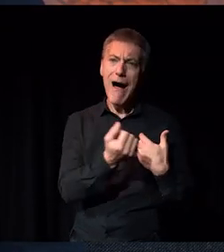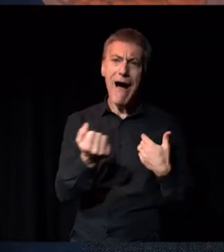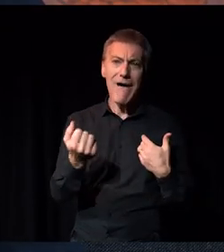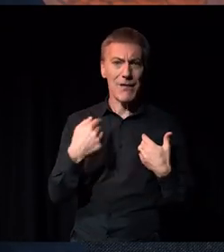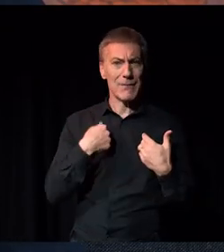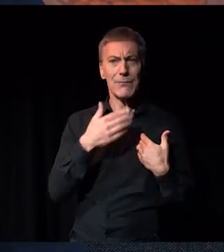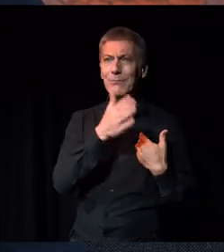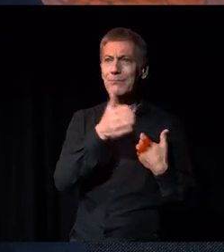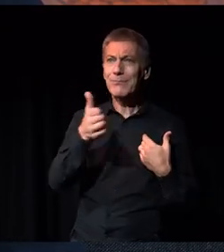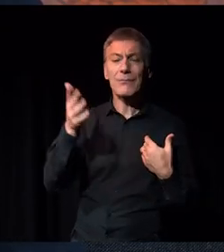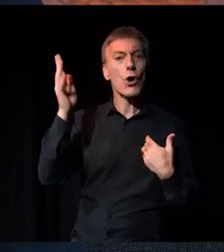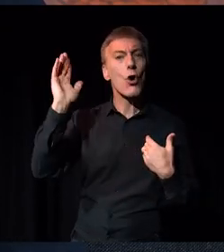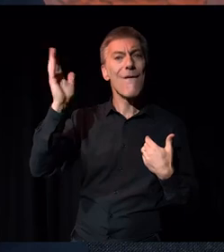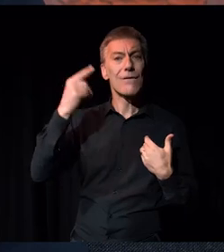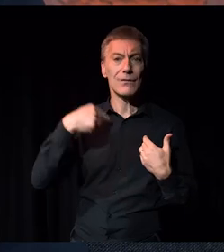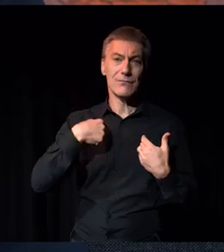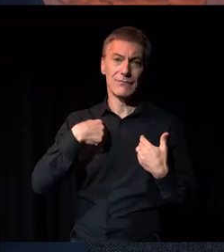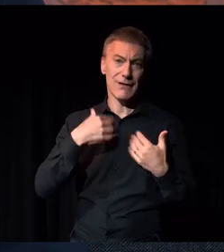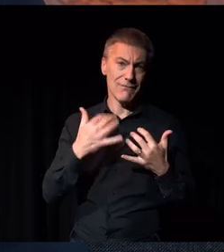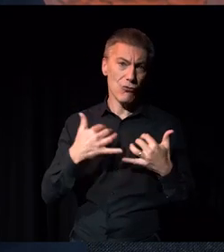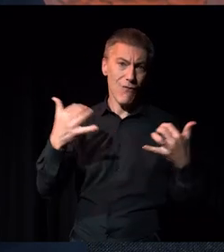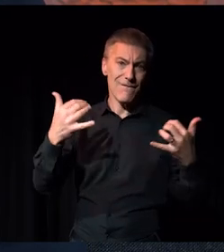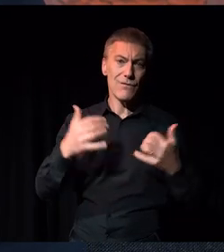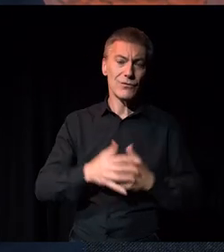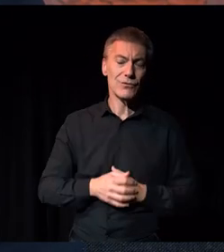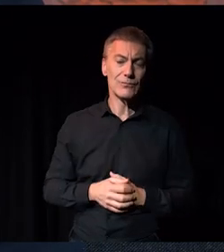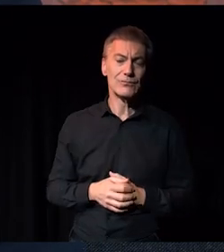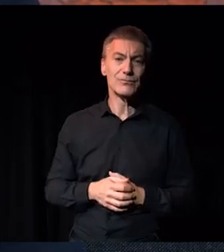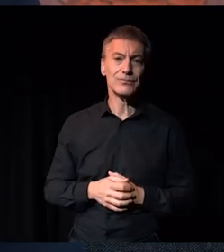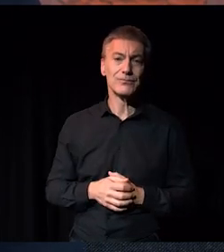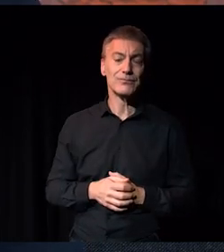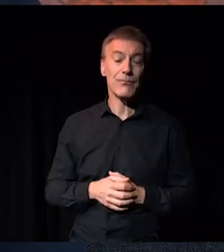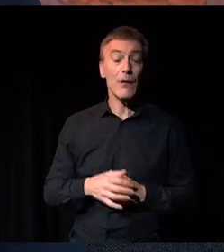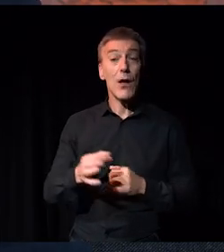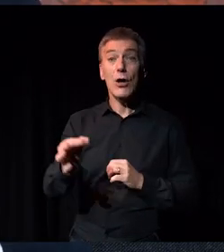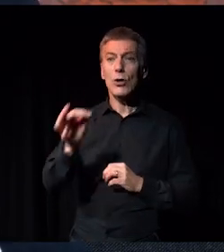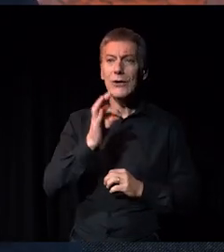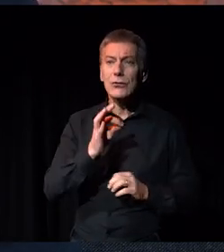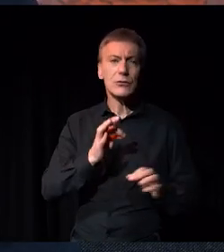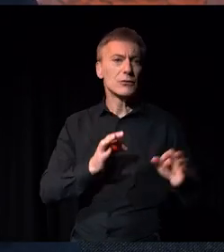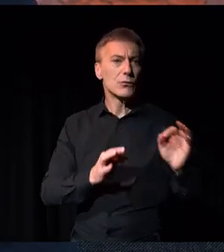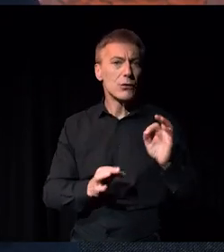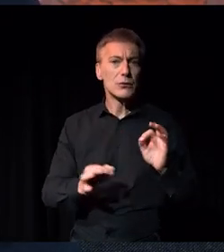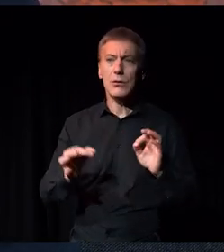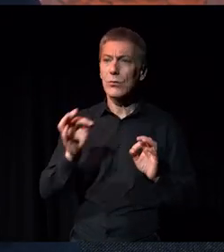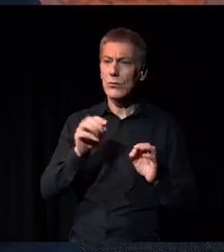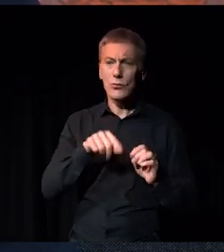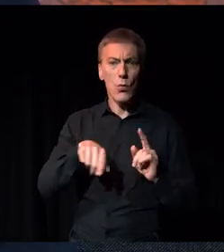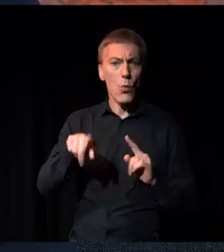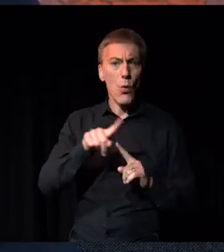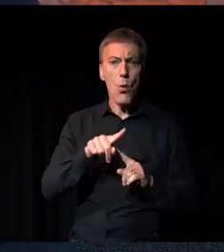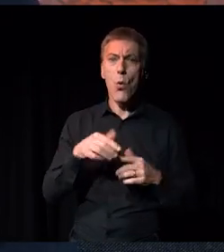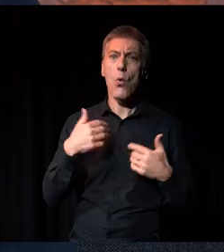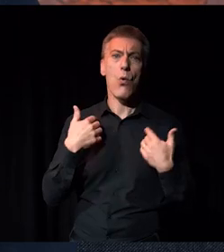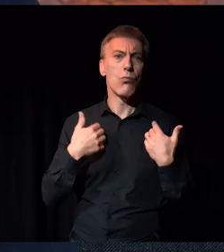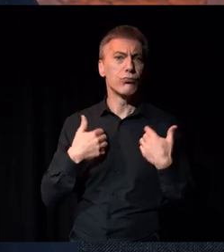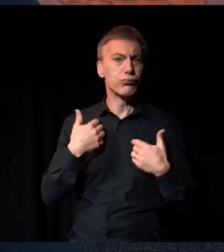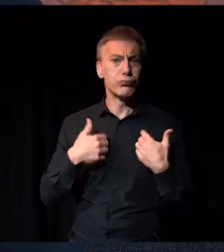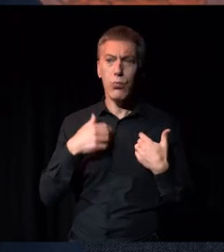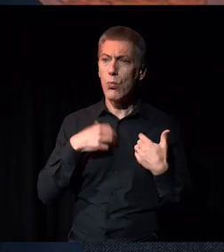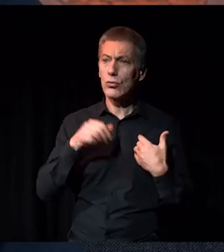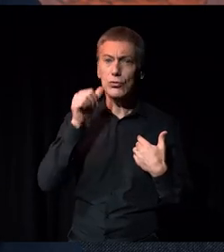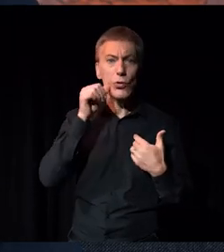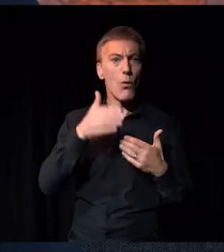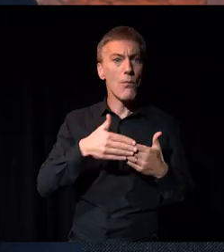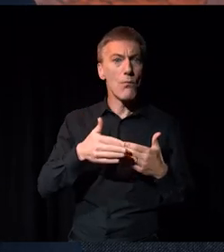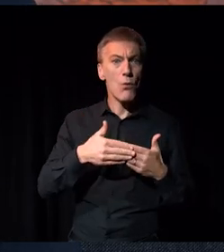at a number of conferences recently and the questions, the appetite from people to understand more